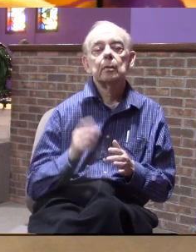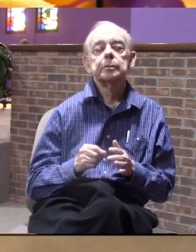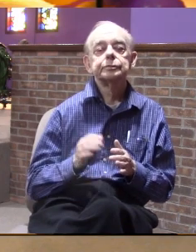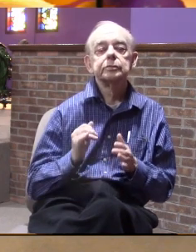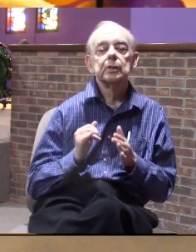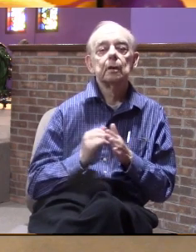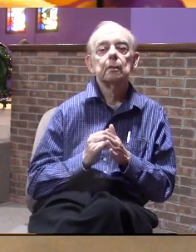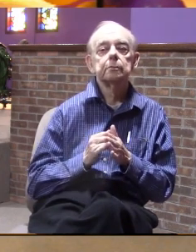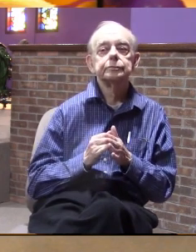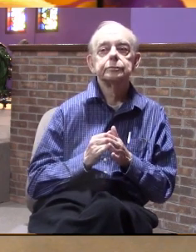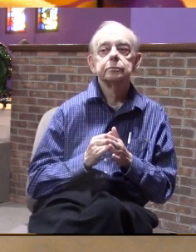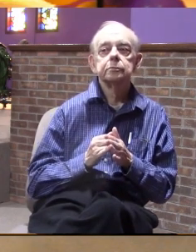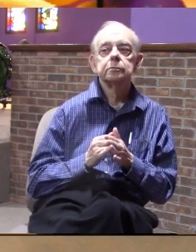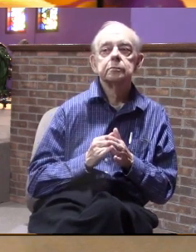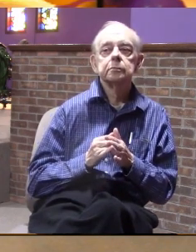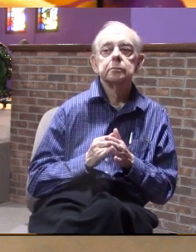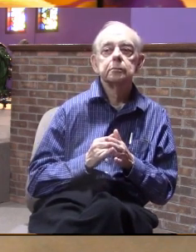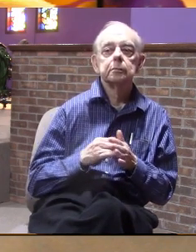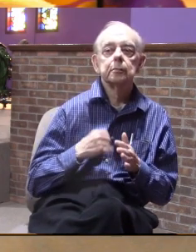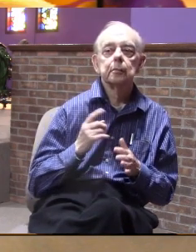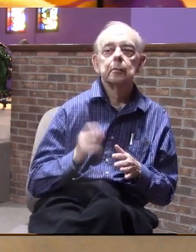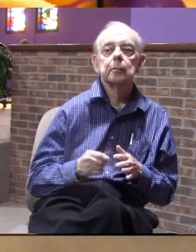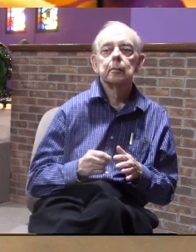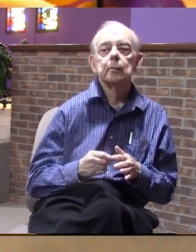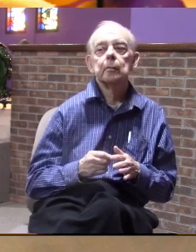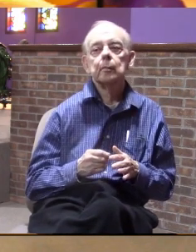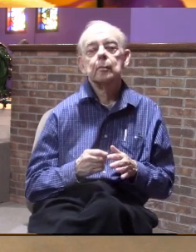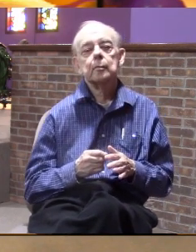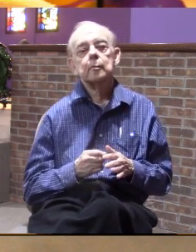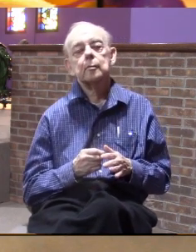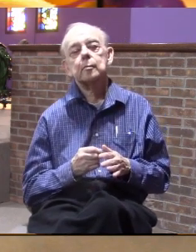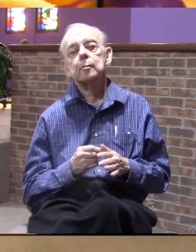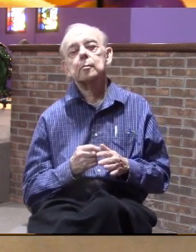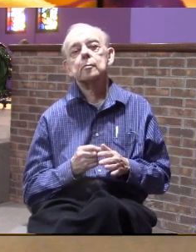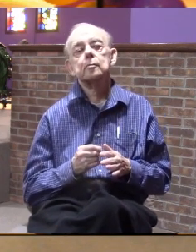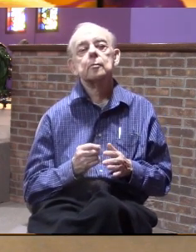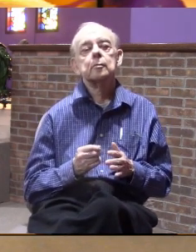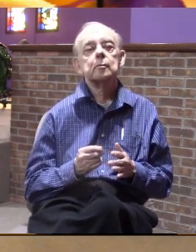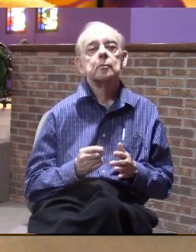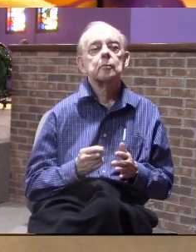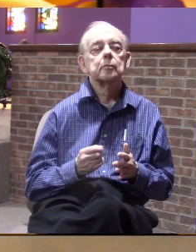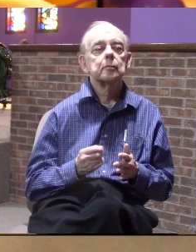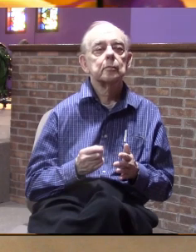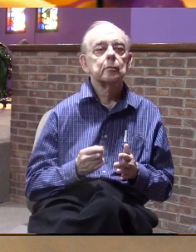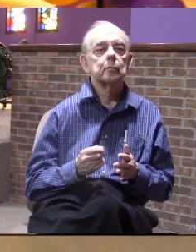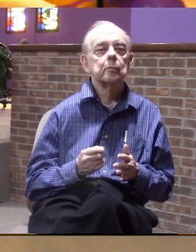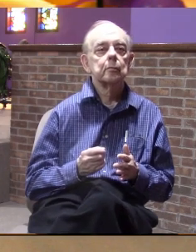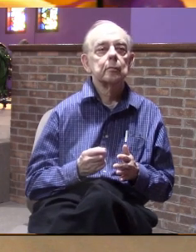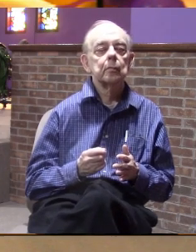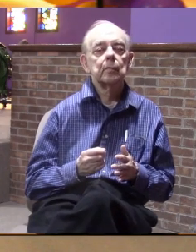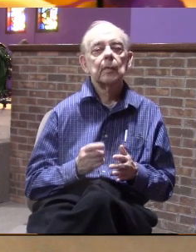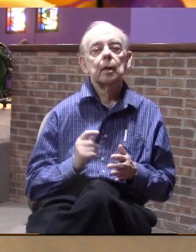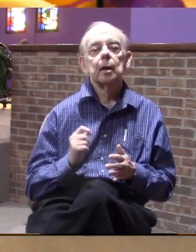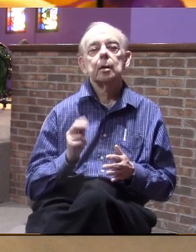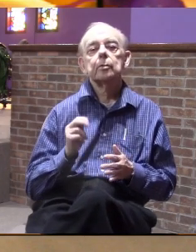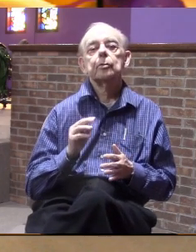this we need this it's like a tune up